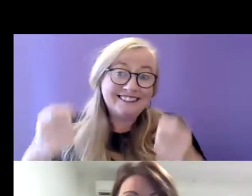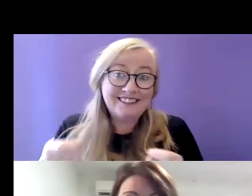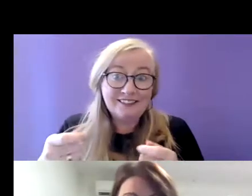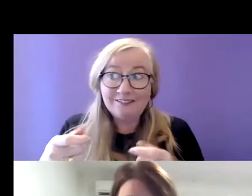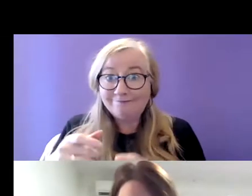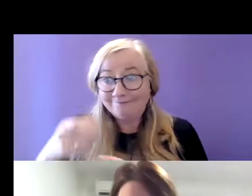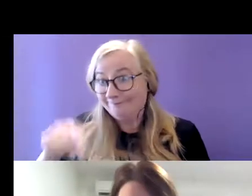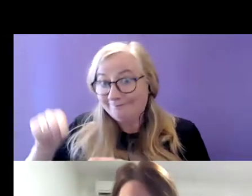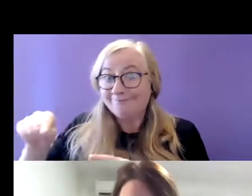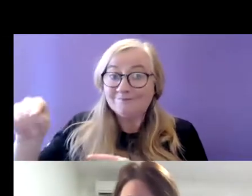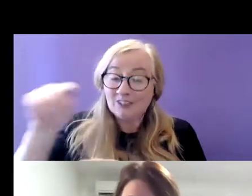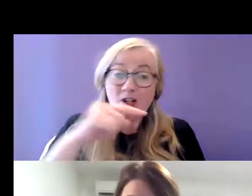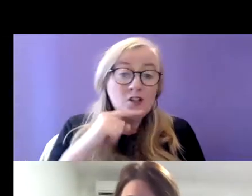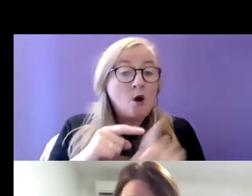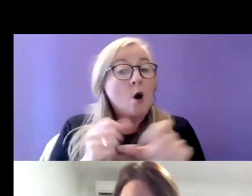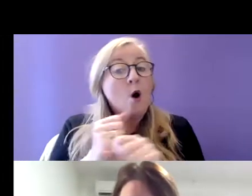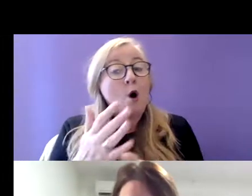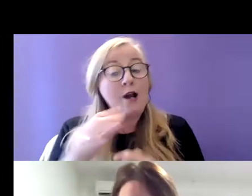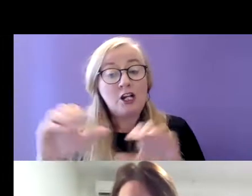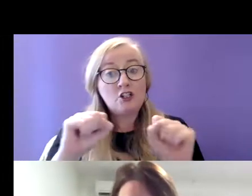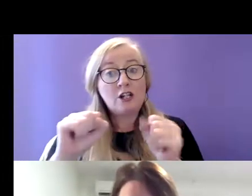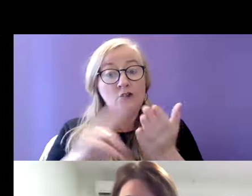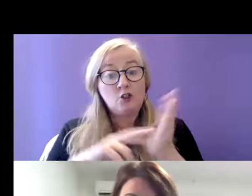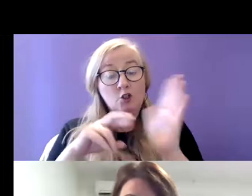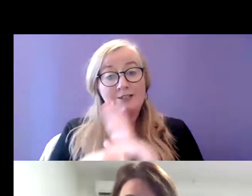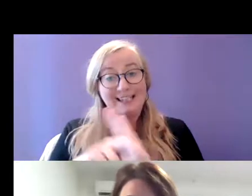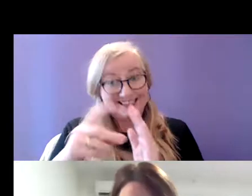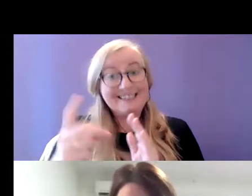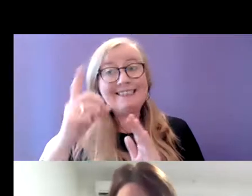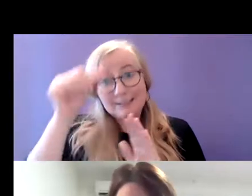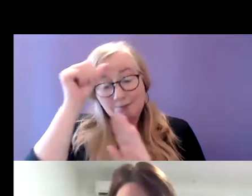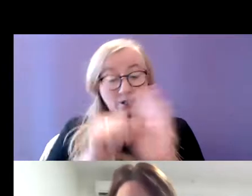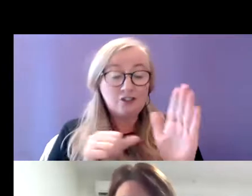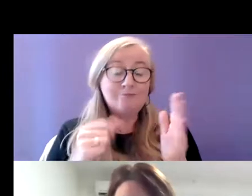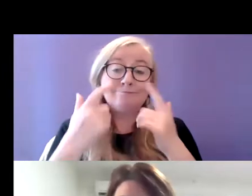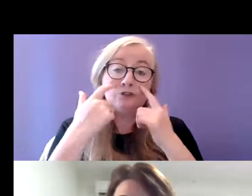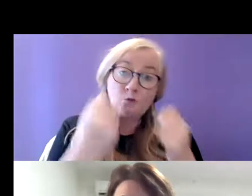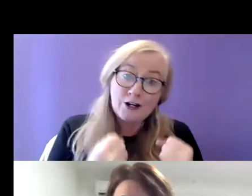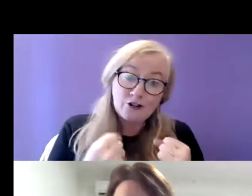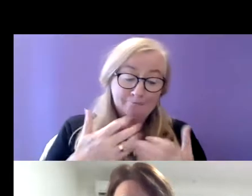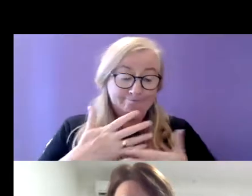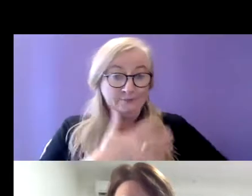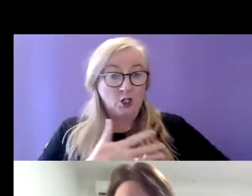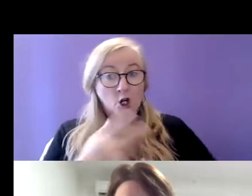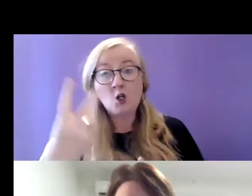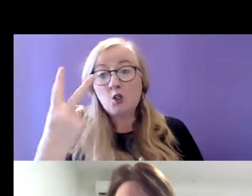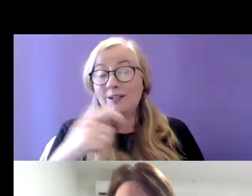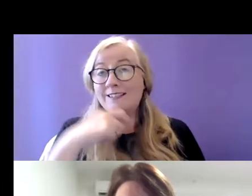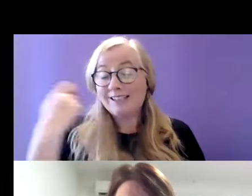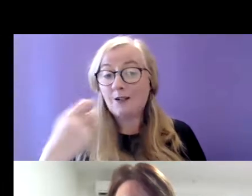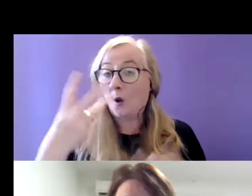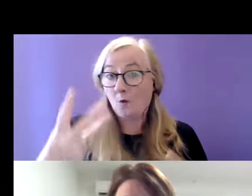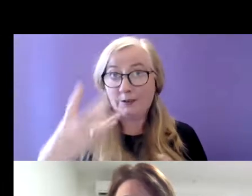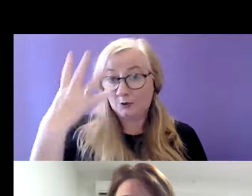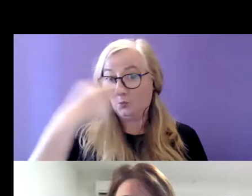All five of the family service users in the emergency accommodation experienced depression and anxiety and two expressed suicidal ideation.